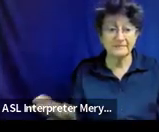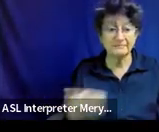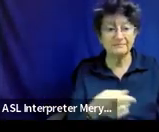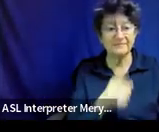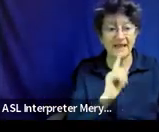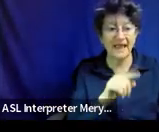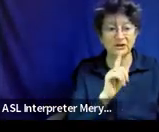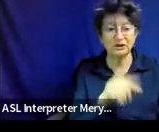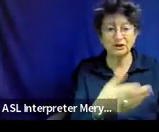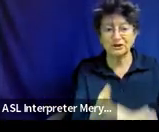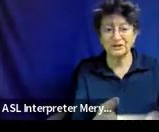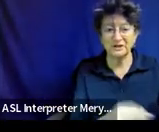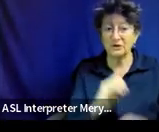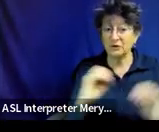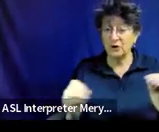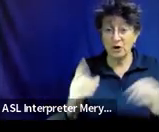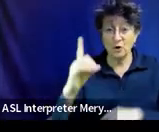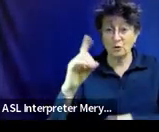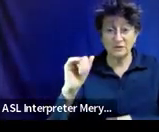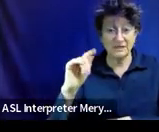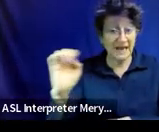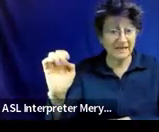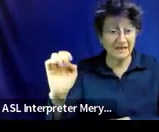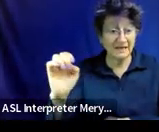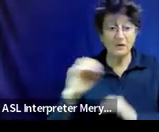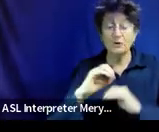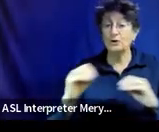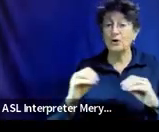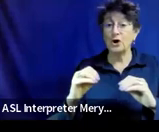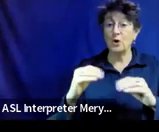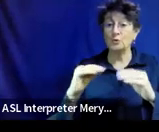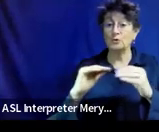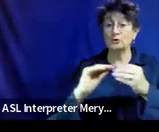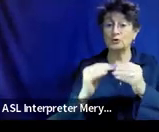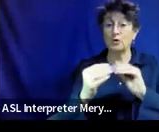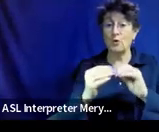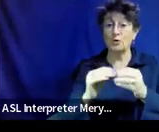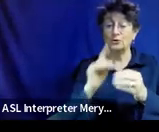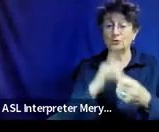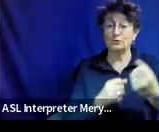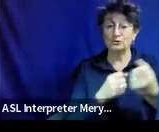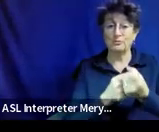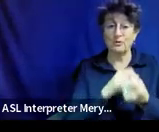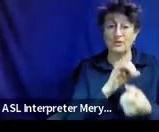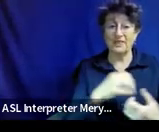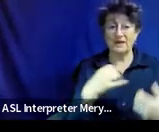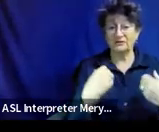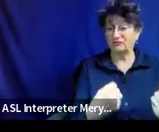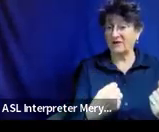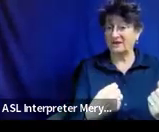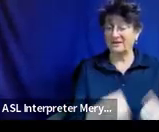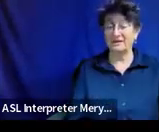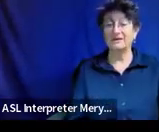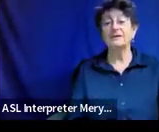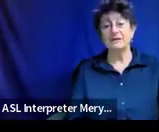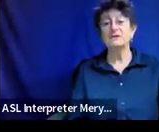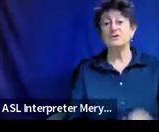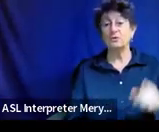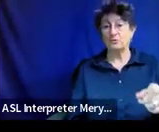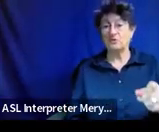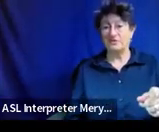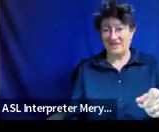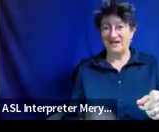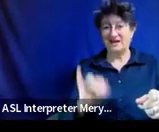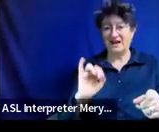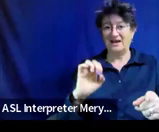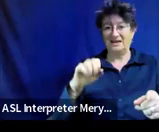right there. So no dates and no scores to support the strength. So those are all gaps there. But make